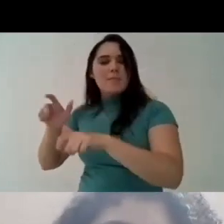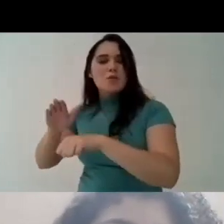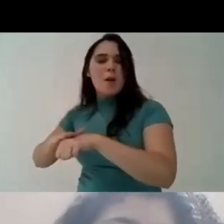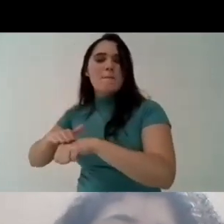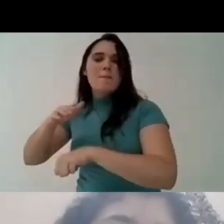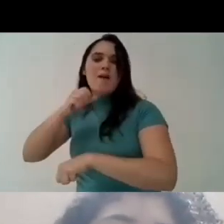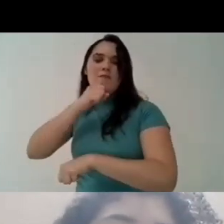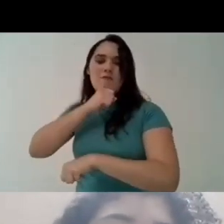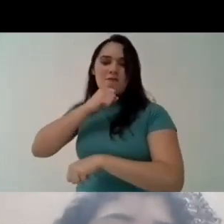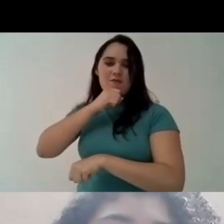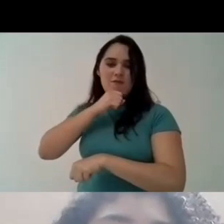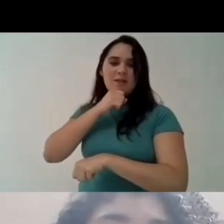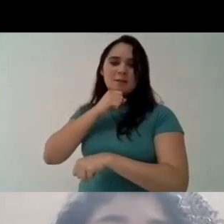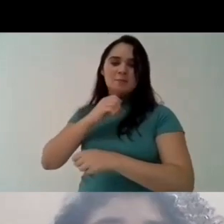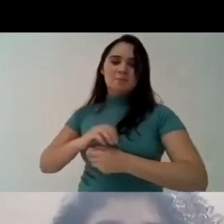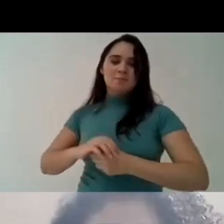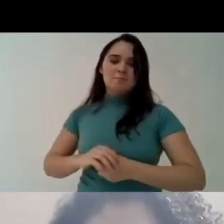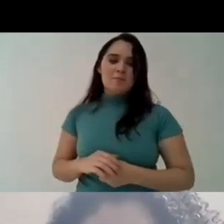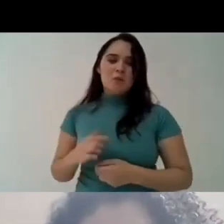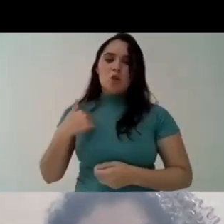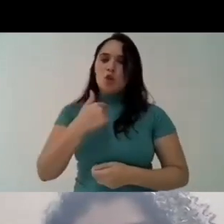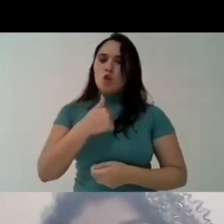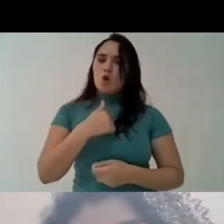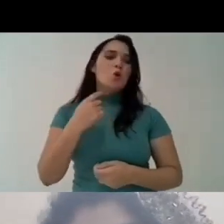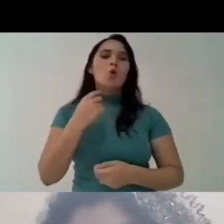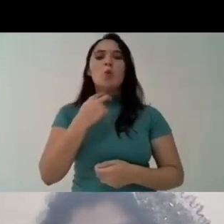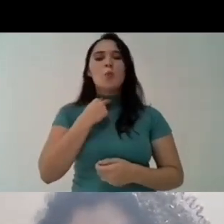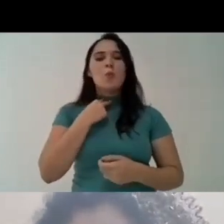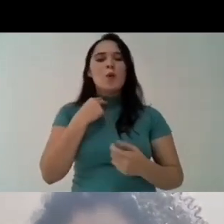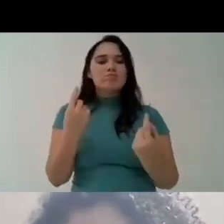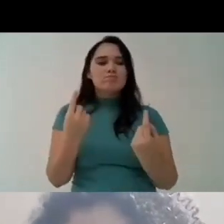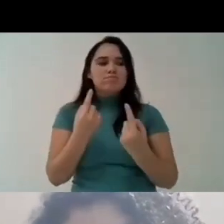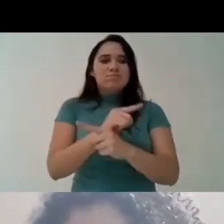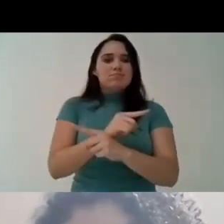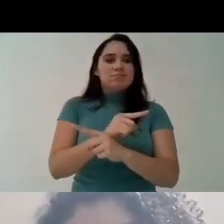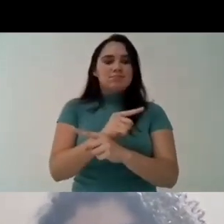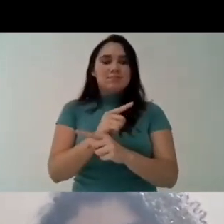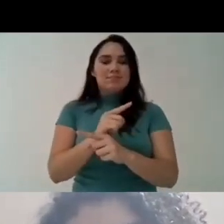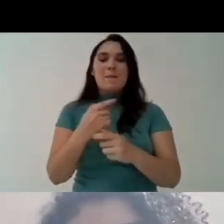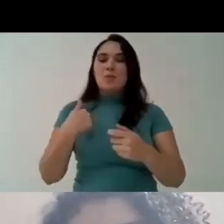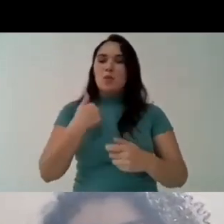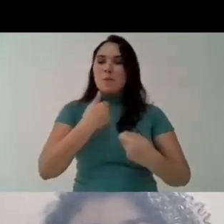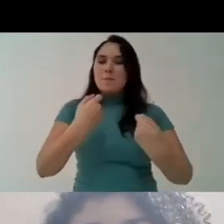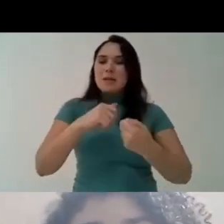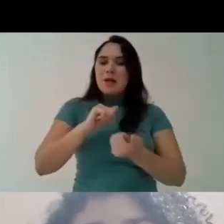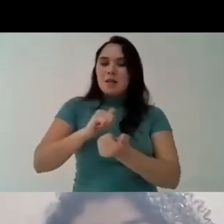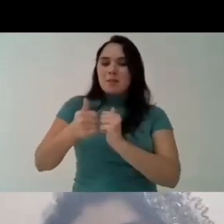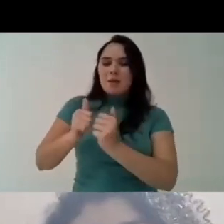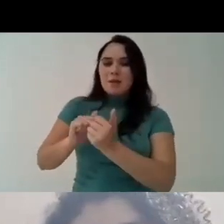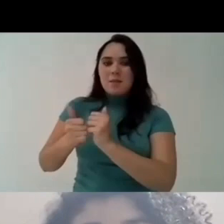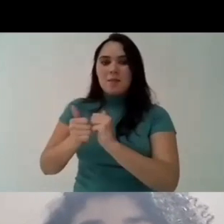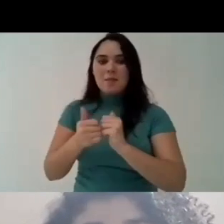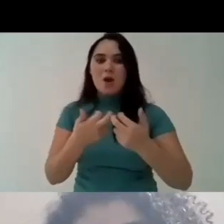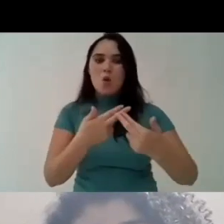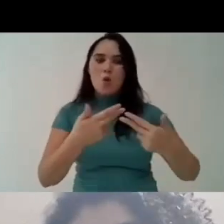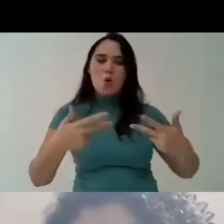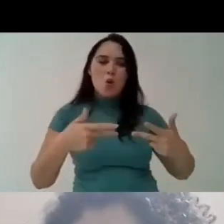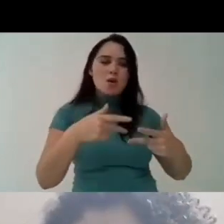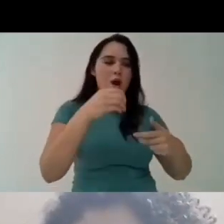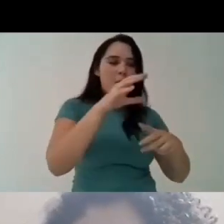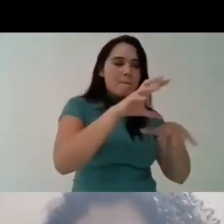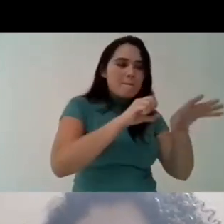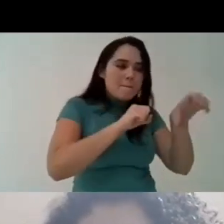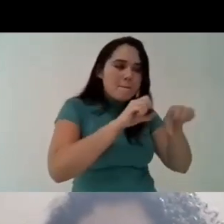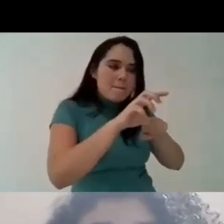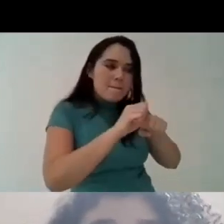our traditions because we have to we have to to adapt what we learn at the